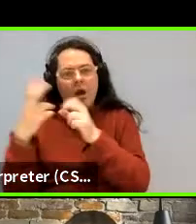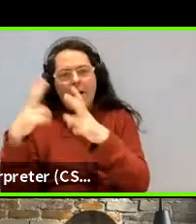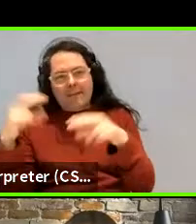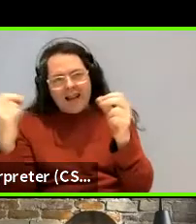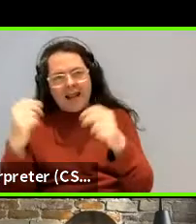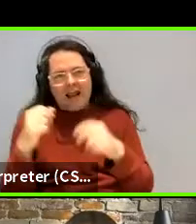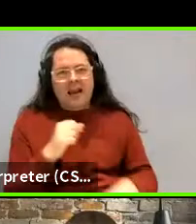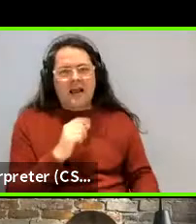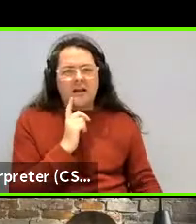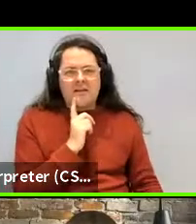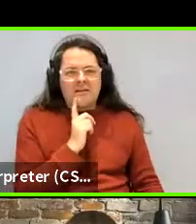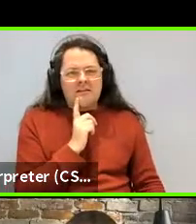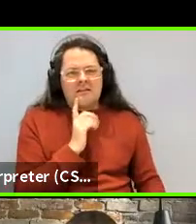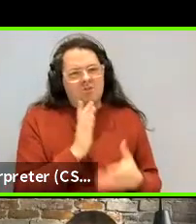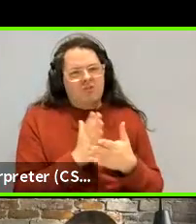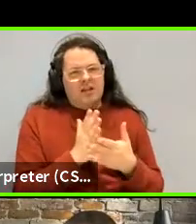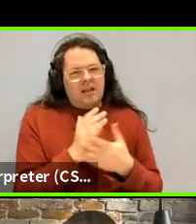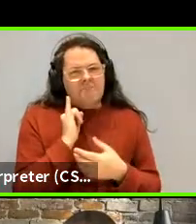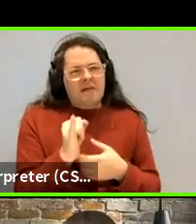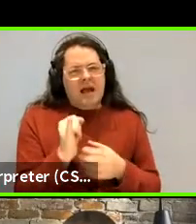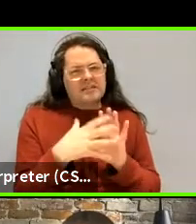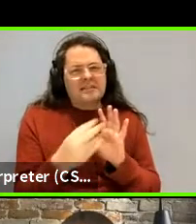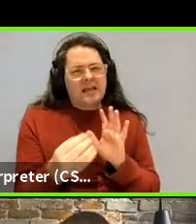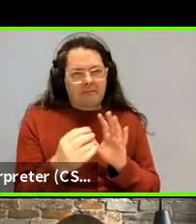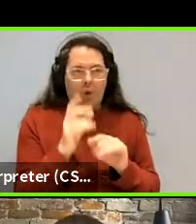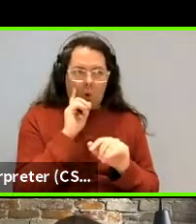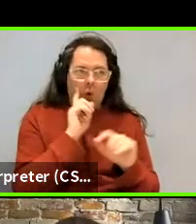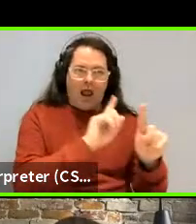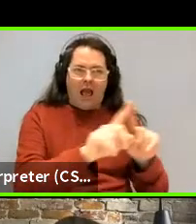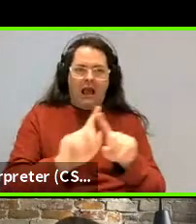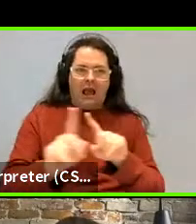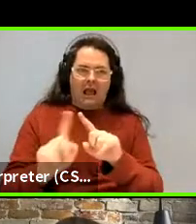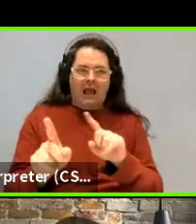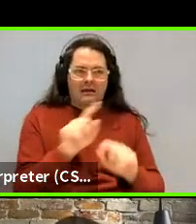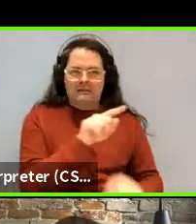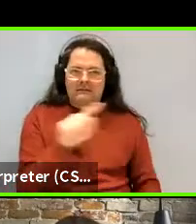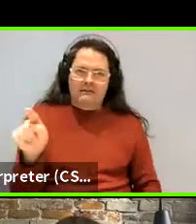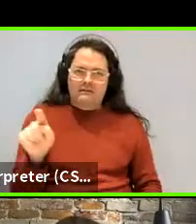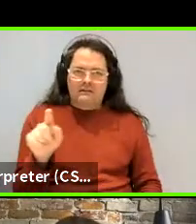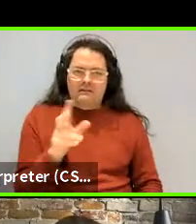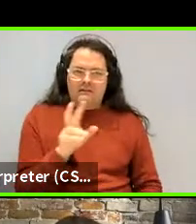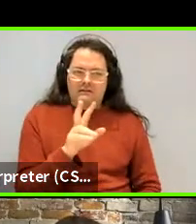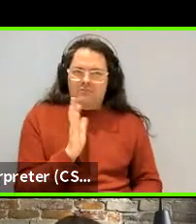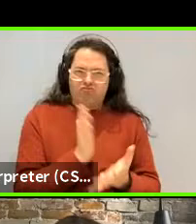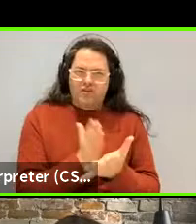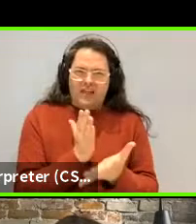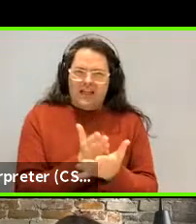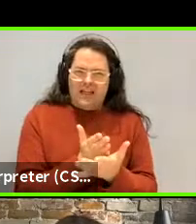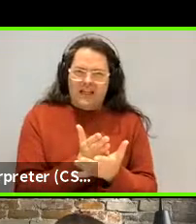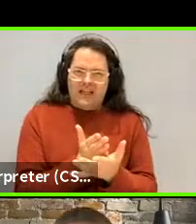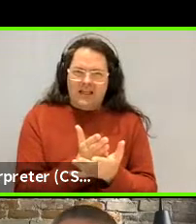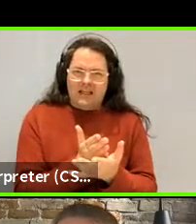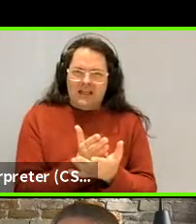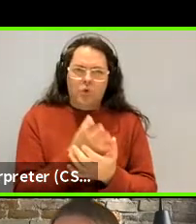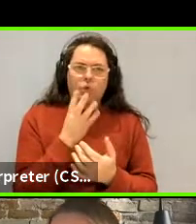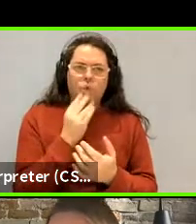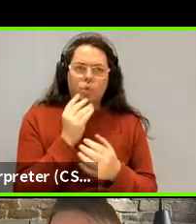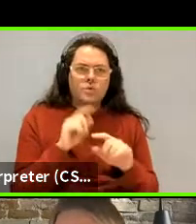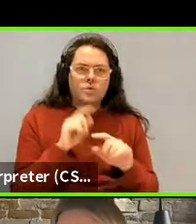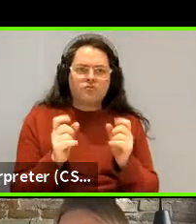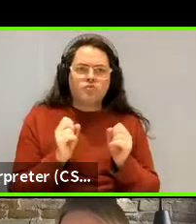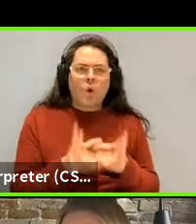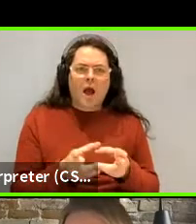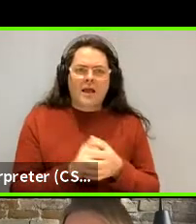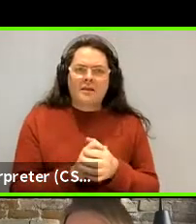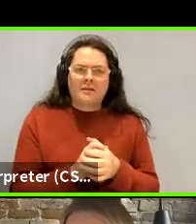the function and the, you know, even though they may look kind of similar on the surface, they're really functionally very different. you know, so